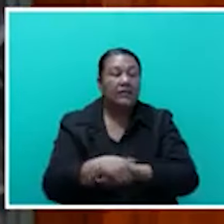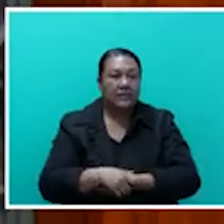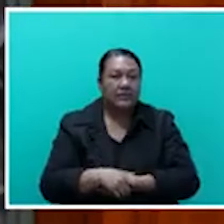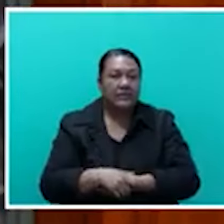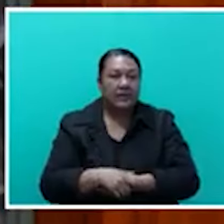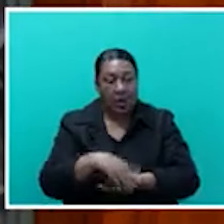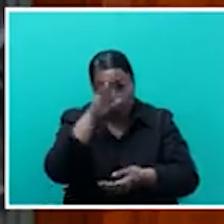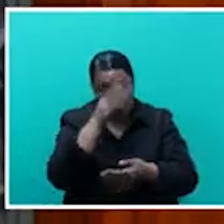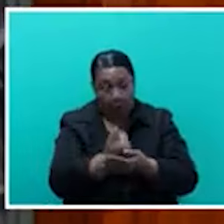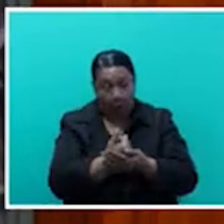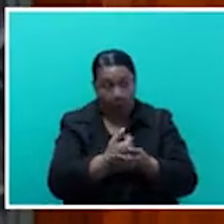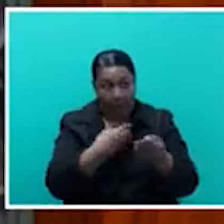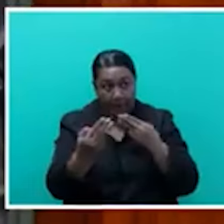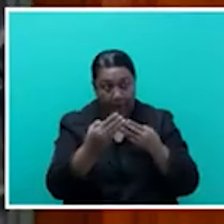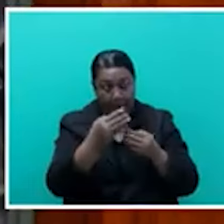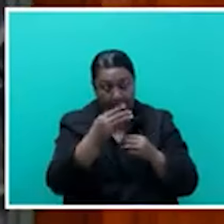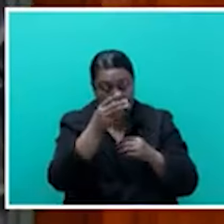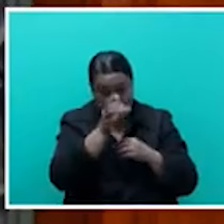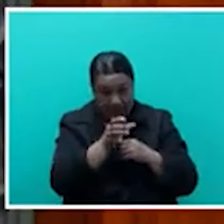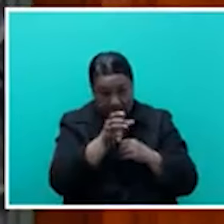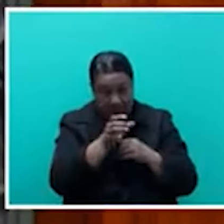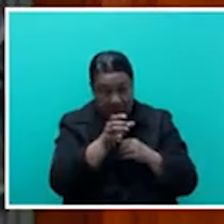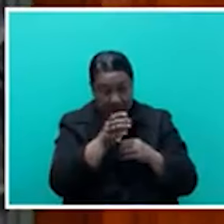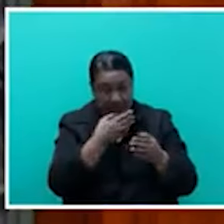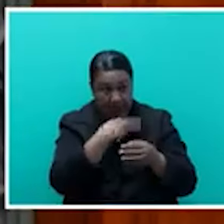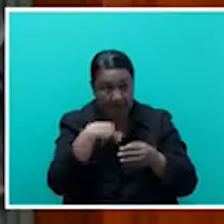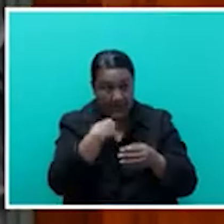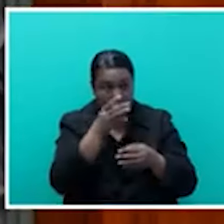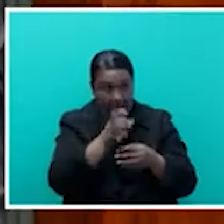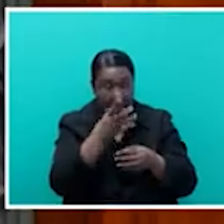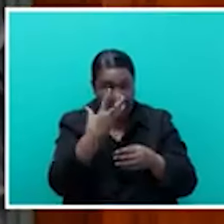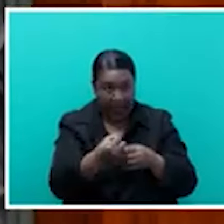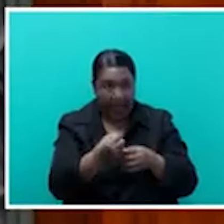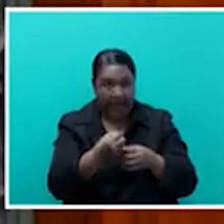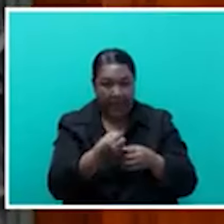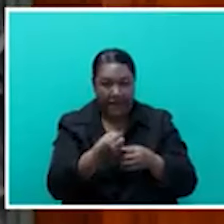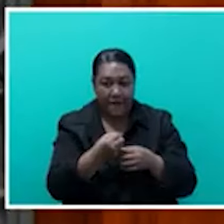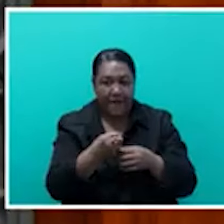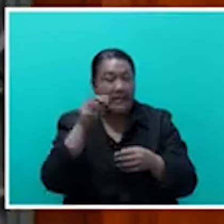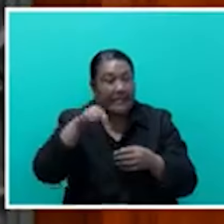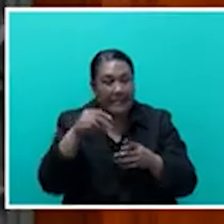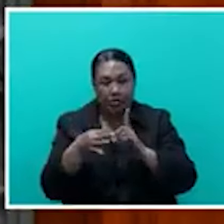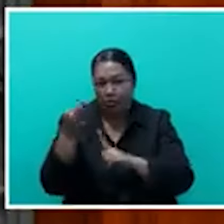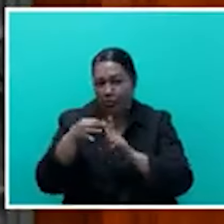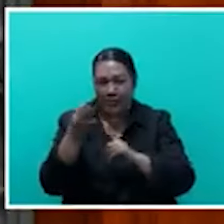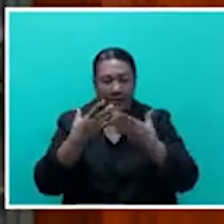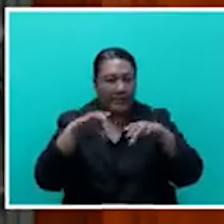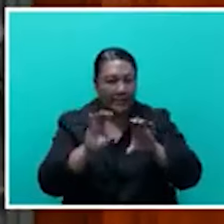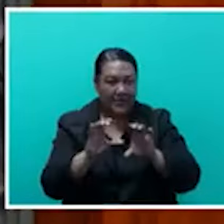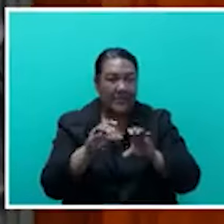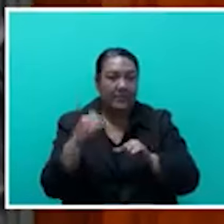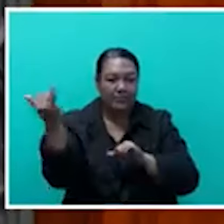hope the Honourable Minister managed to tap into some people there to see if there was room for improvement and investment into Fiji. The